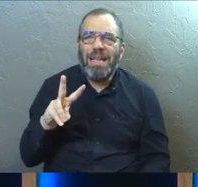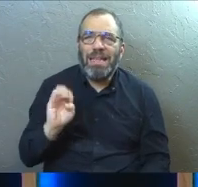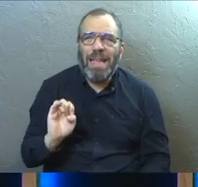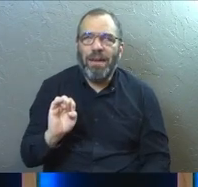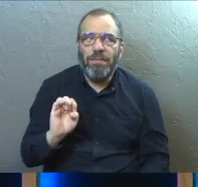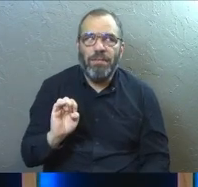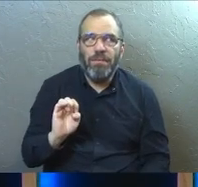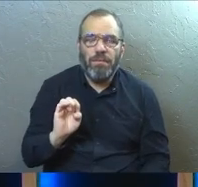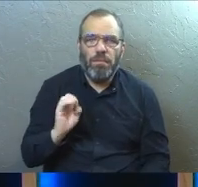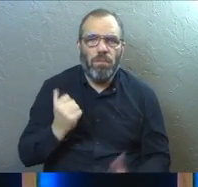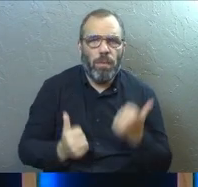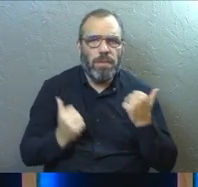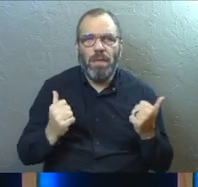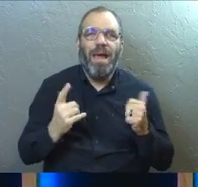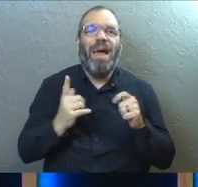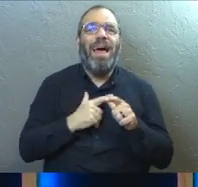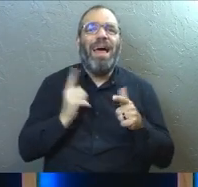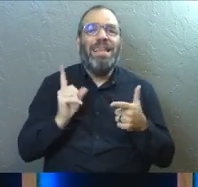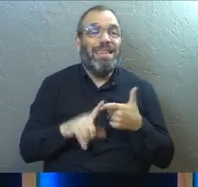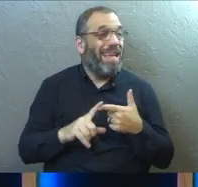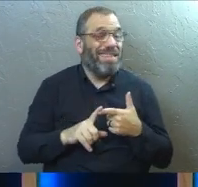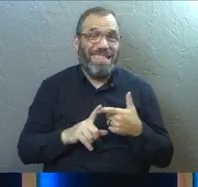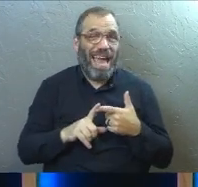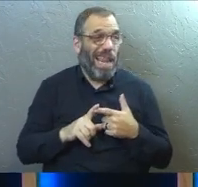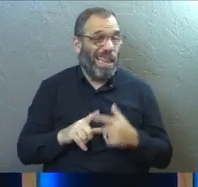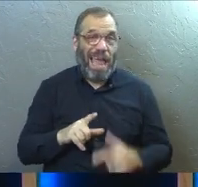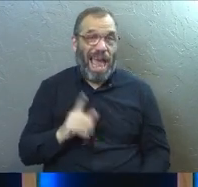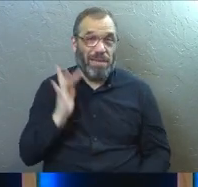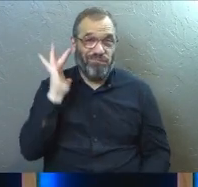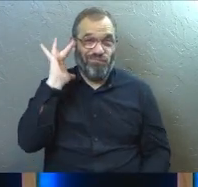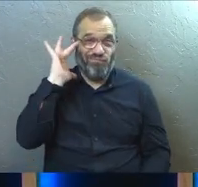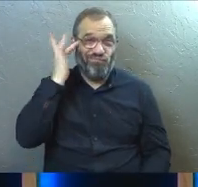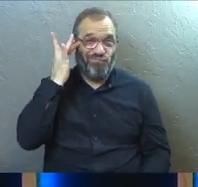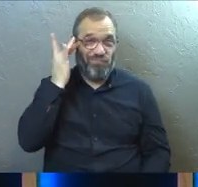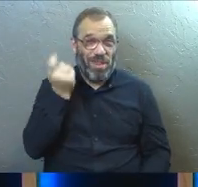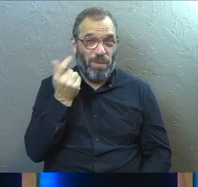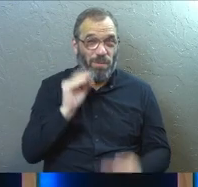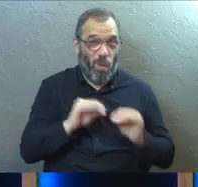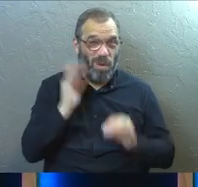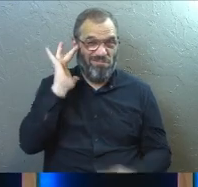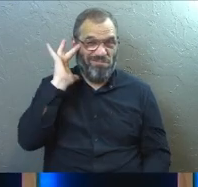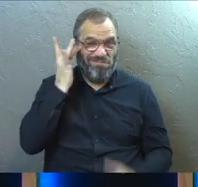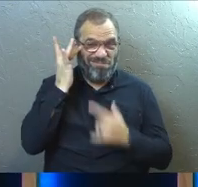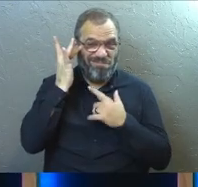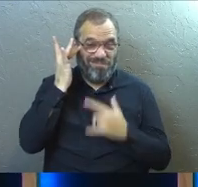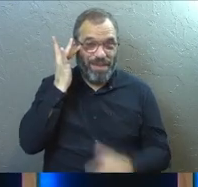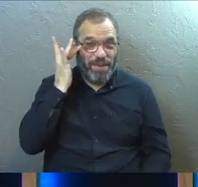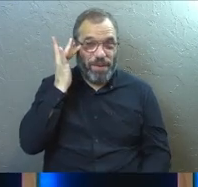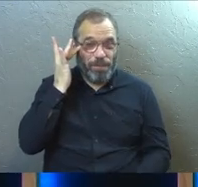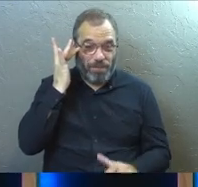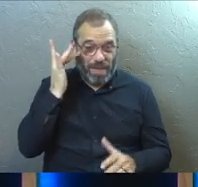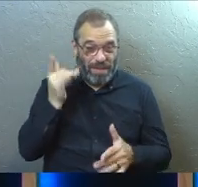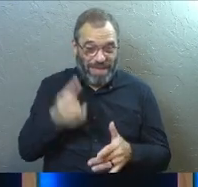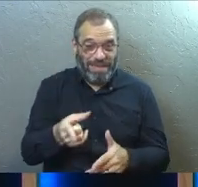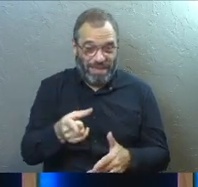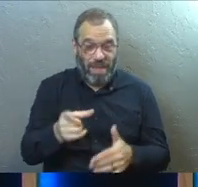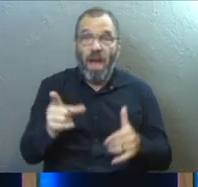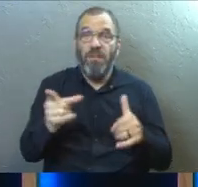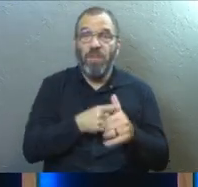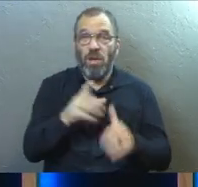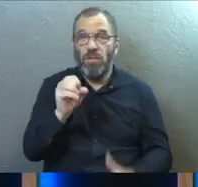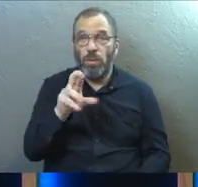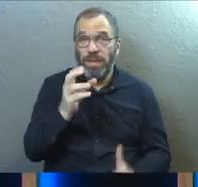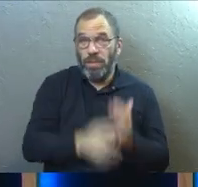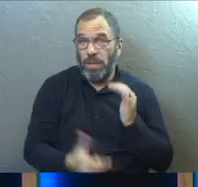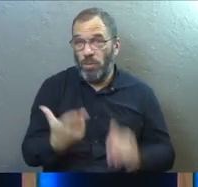So which is it? And then just to bake your noodle just a little bit more. We come to passages like 1 Corinthians